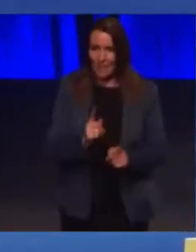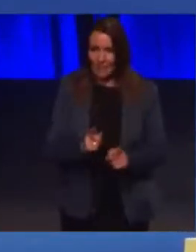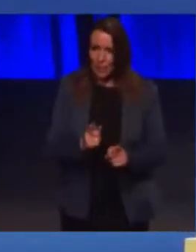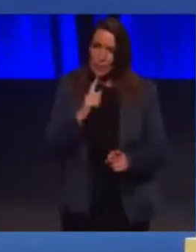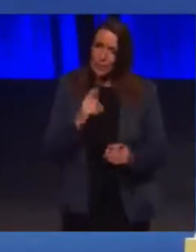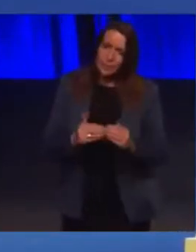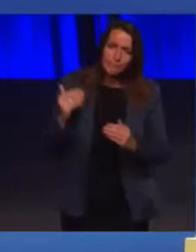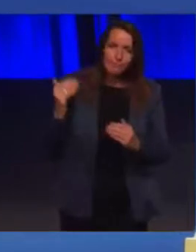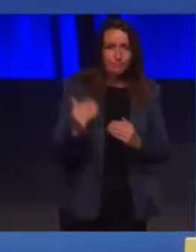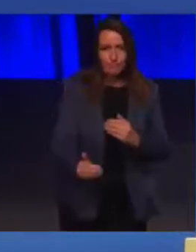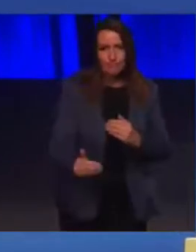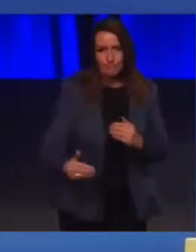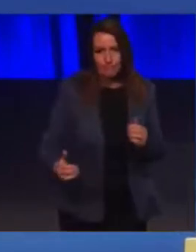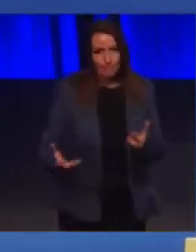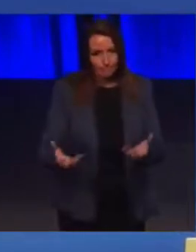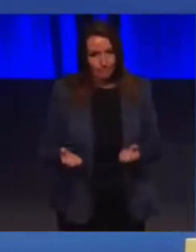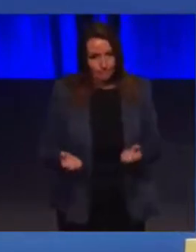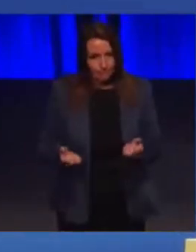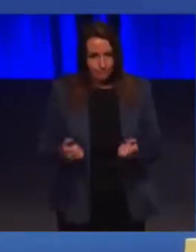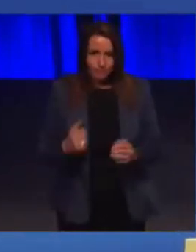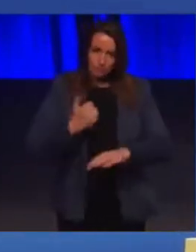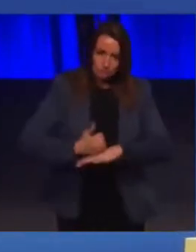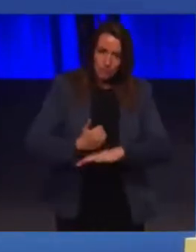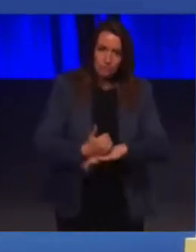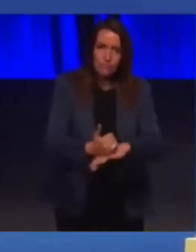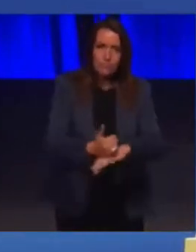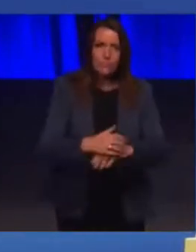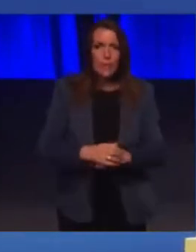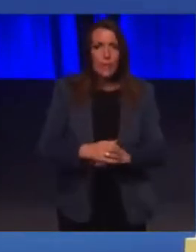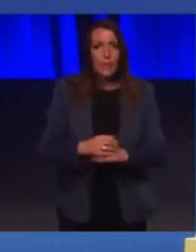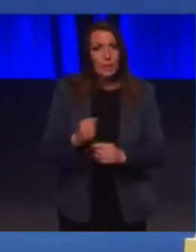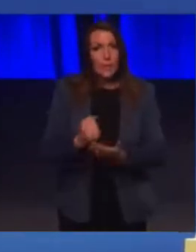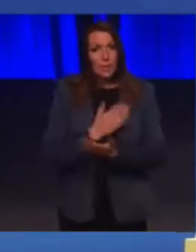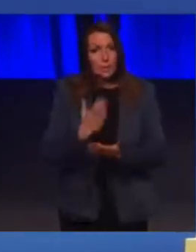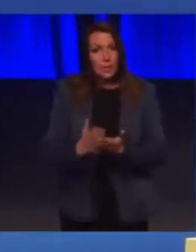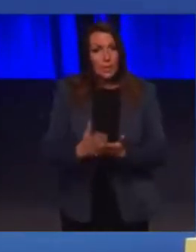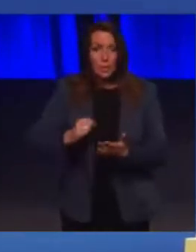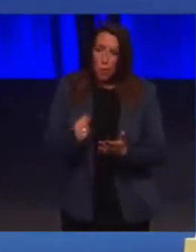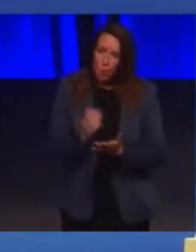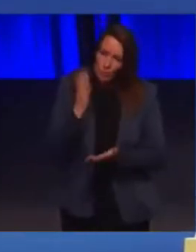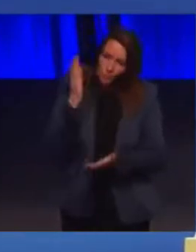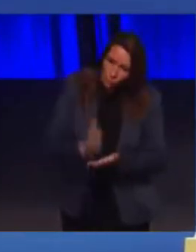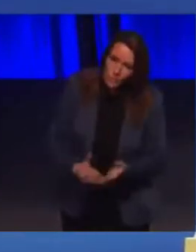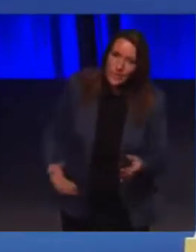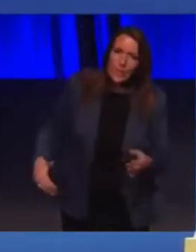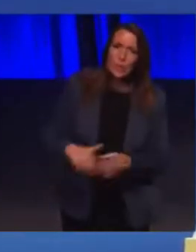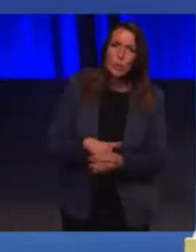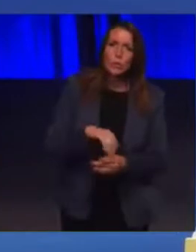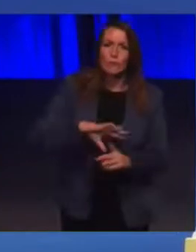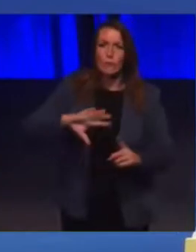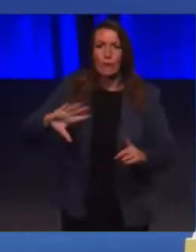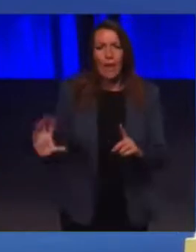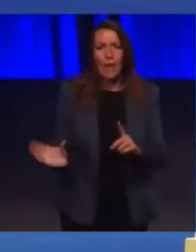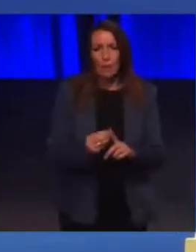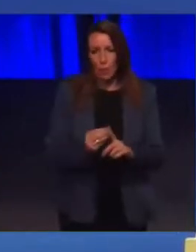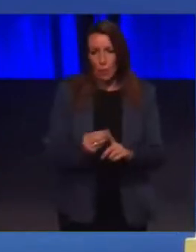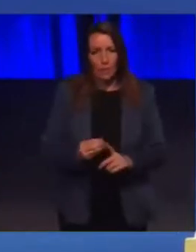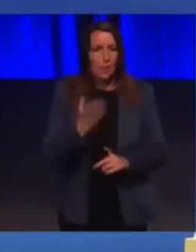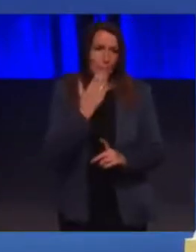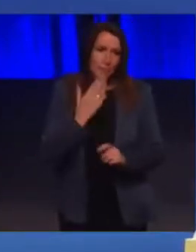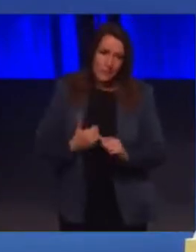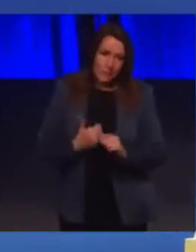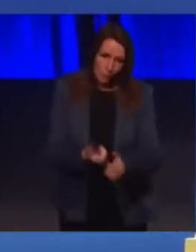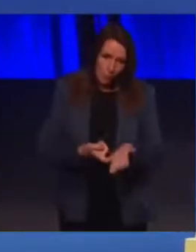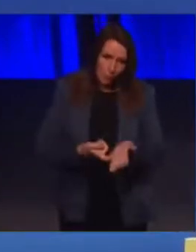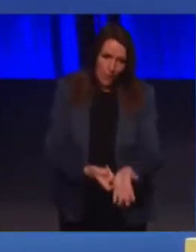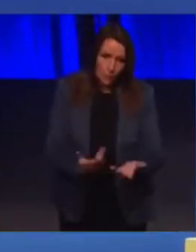step further. Let's work to deliver this. Let's make Scotland a truly inclusive country for everyone. Conference, please support